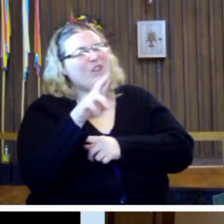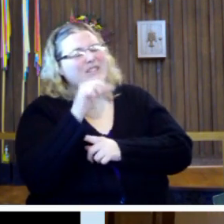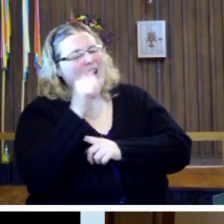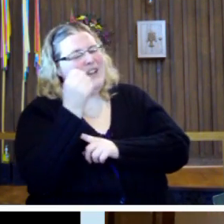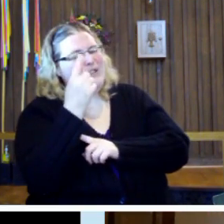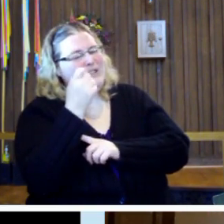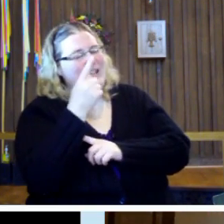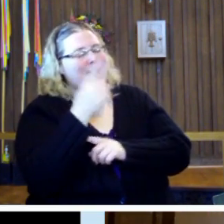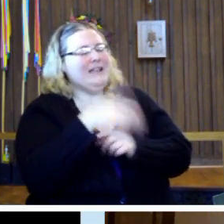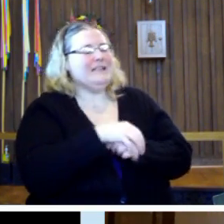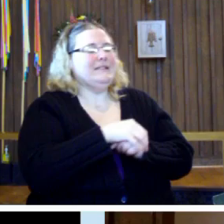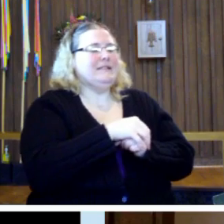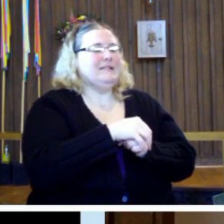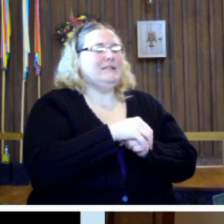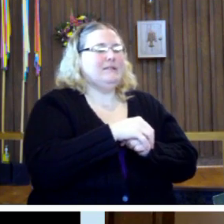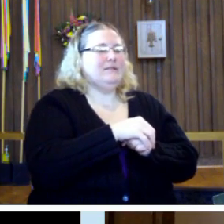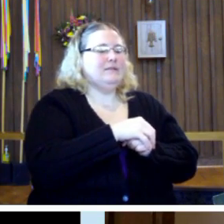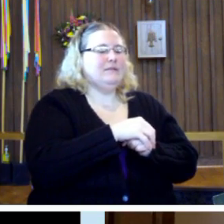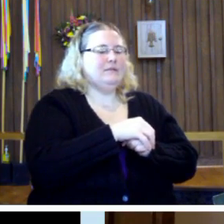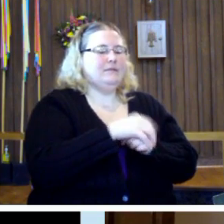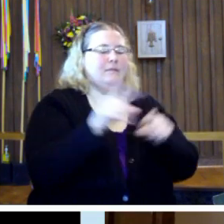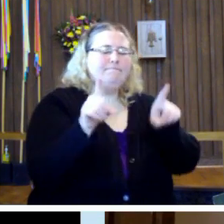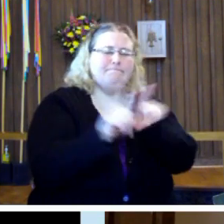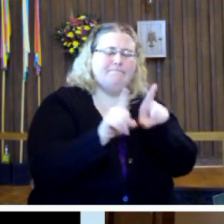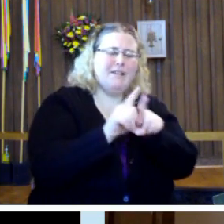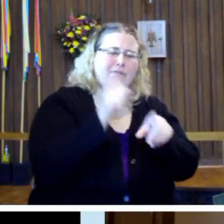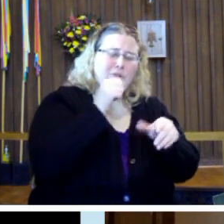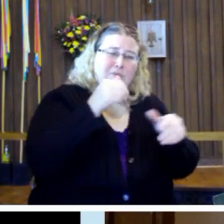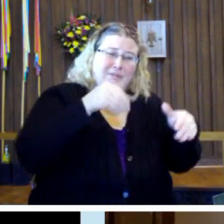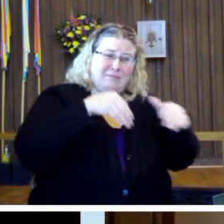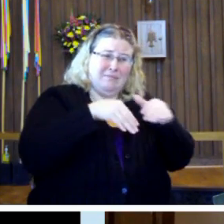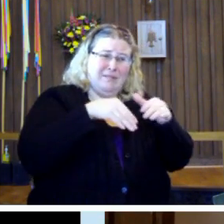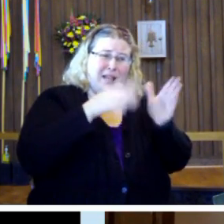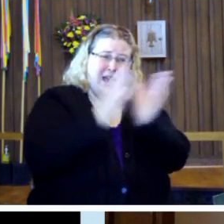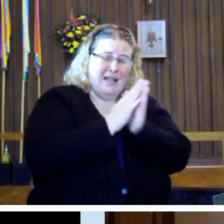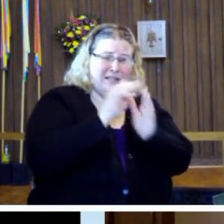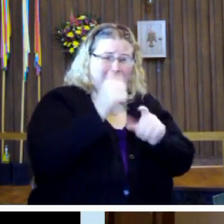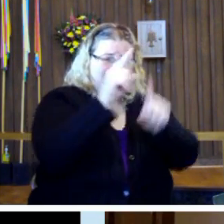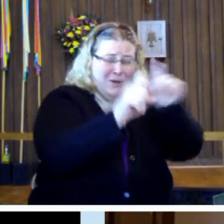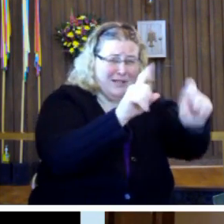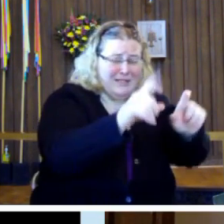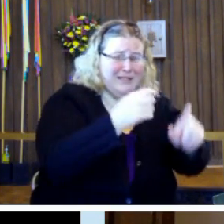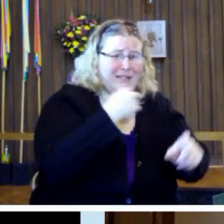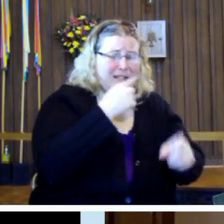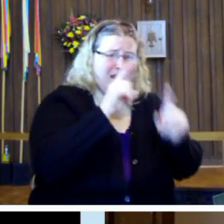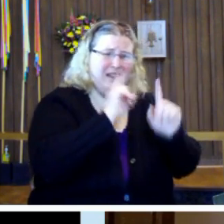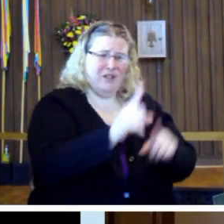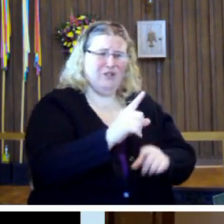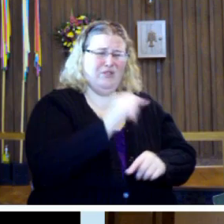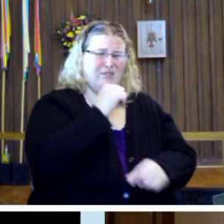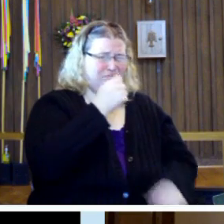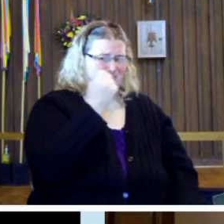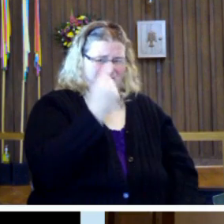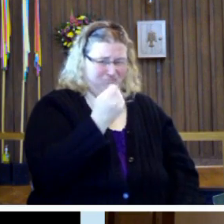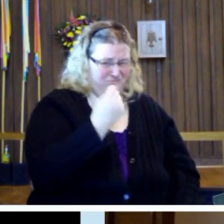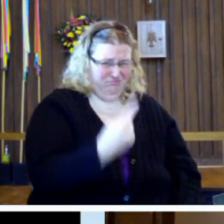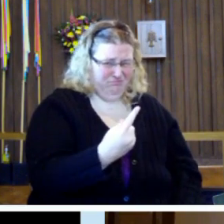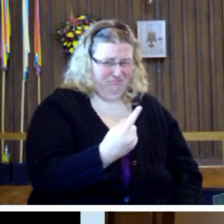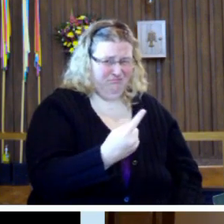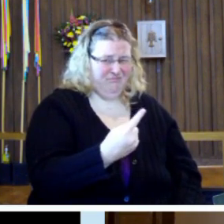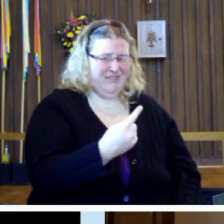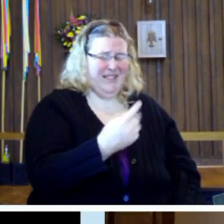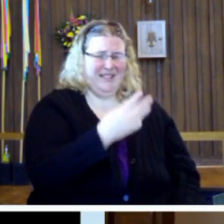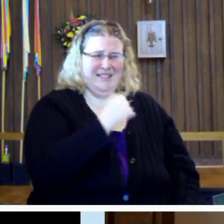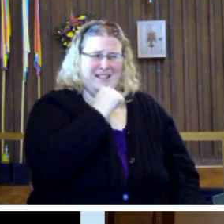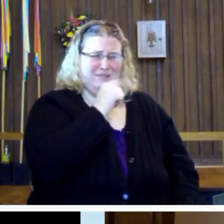quite getting this. And it's like, have you ever gone and asked somebody a question and they give you some answer that you can barely understand